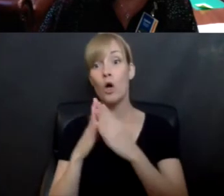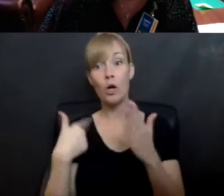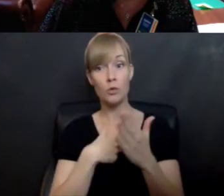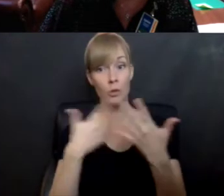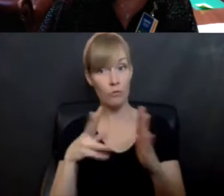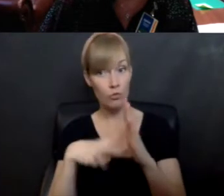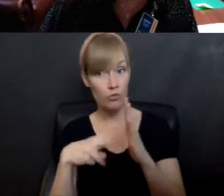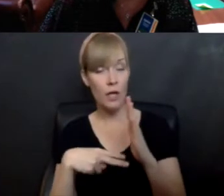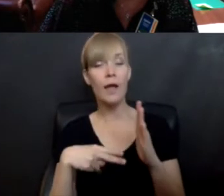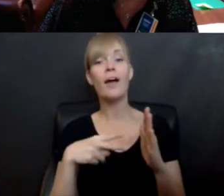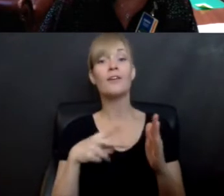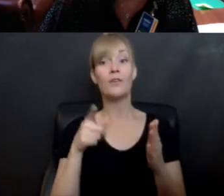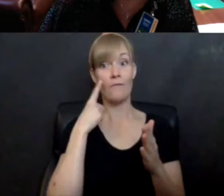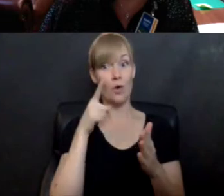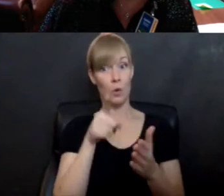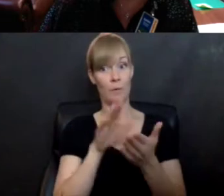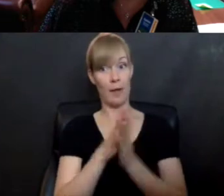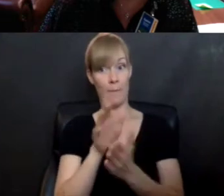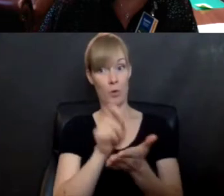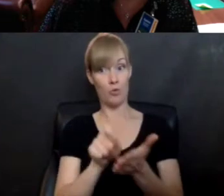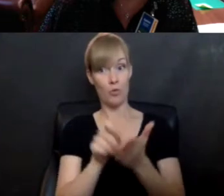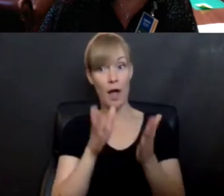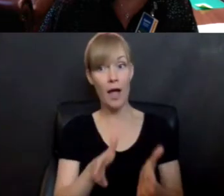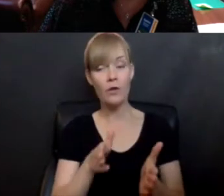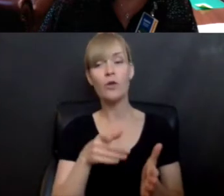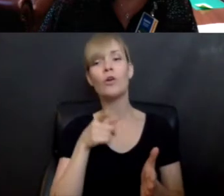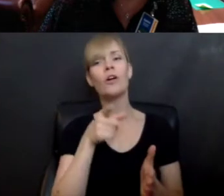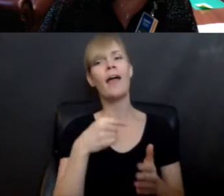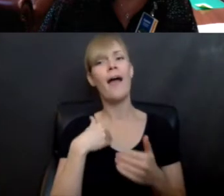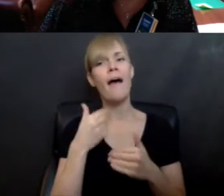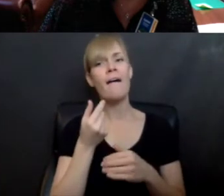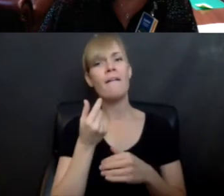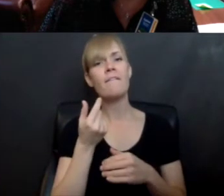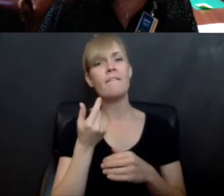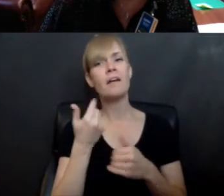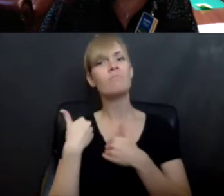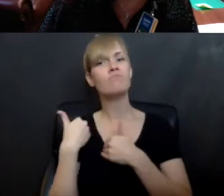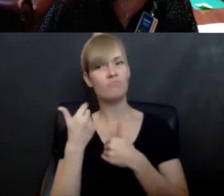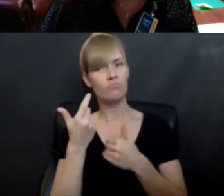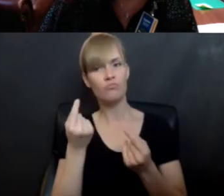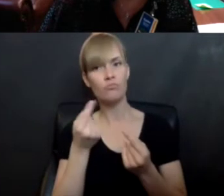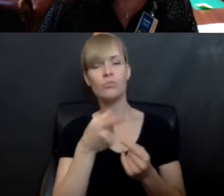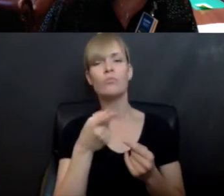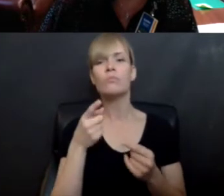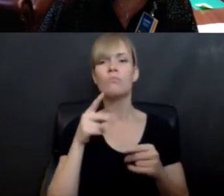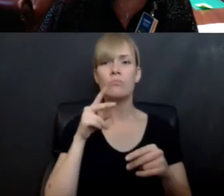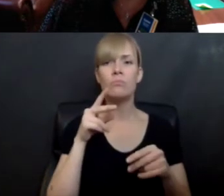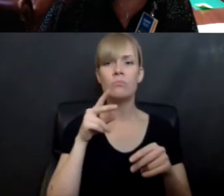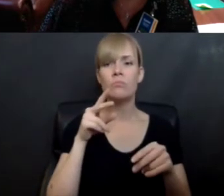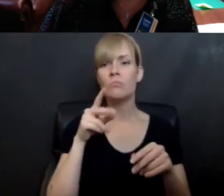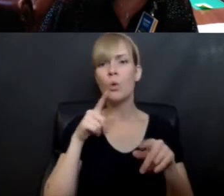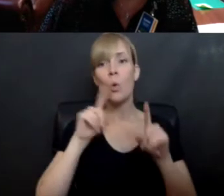a writer, you really need to pull in. I'll do some different things. Right? Go for a walk and turn over a rock and see what's underneath.